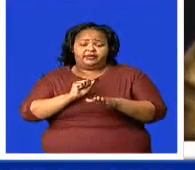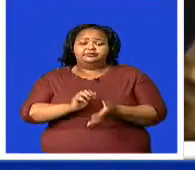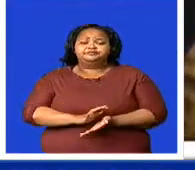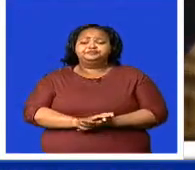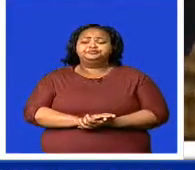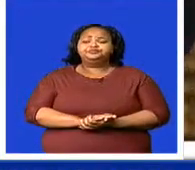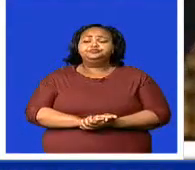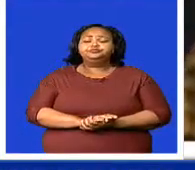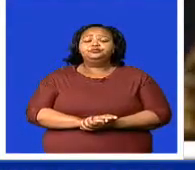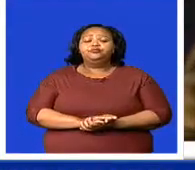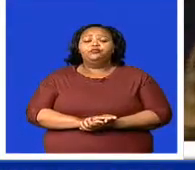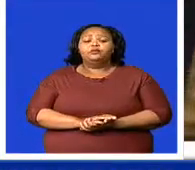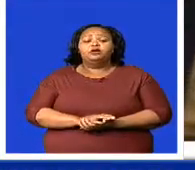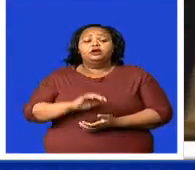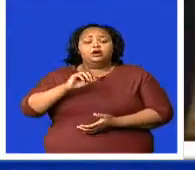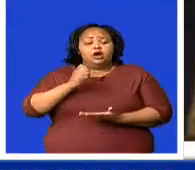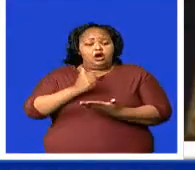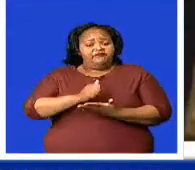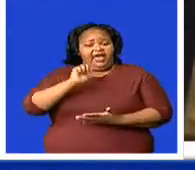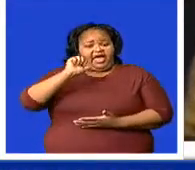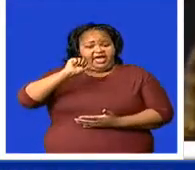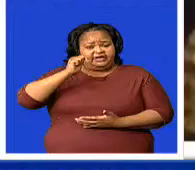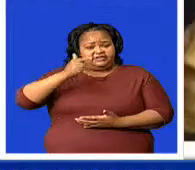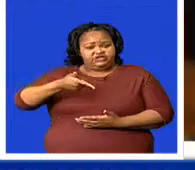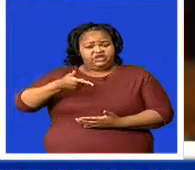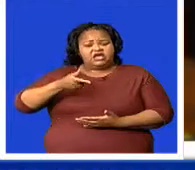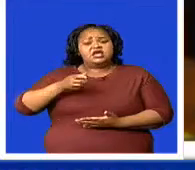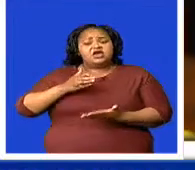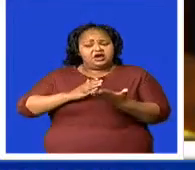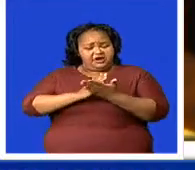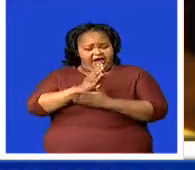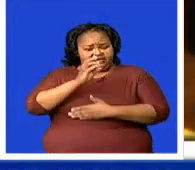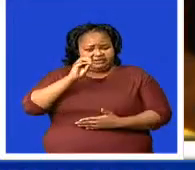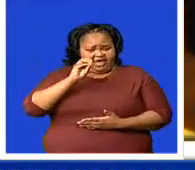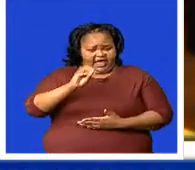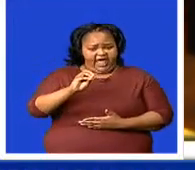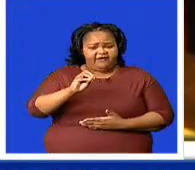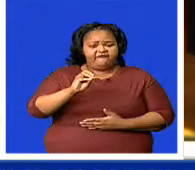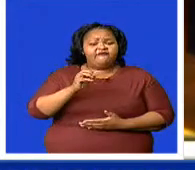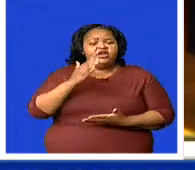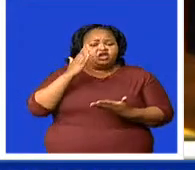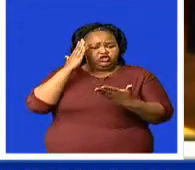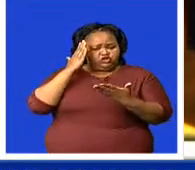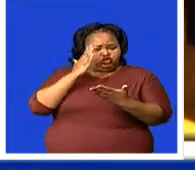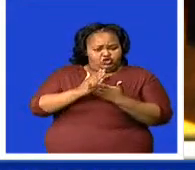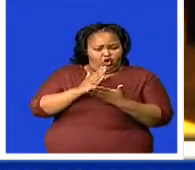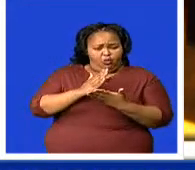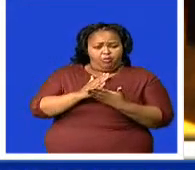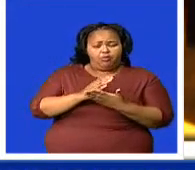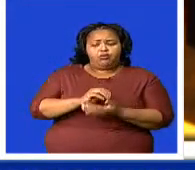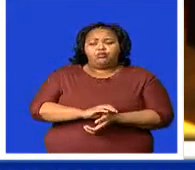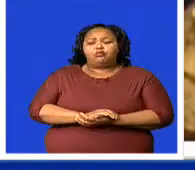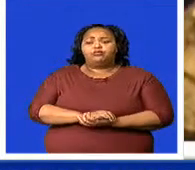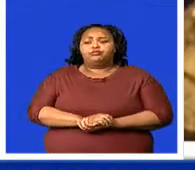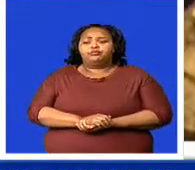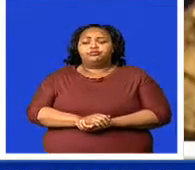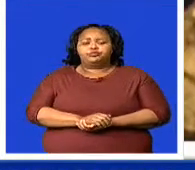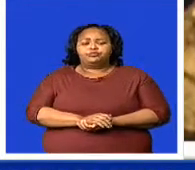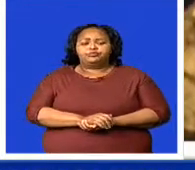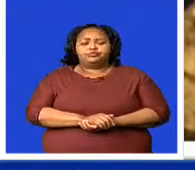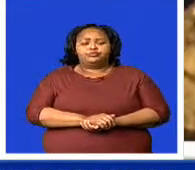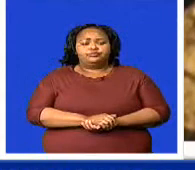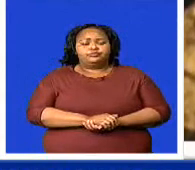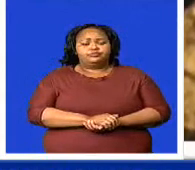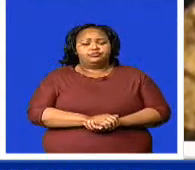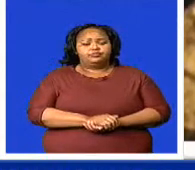have the right to object if at all the powers in the Attorney General